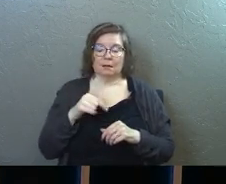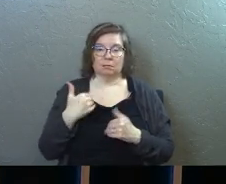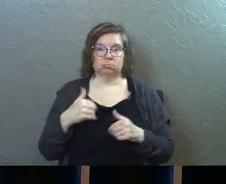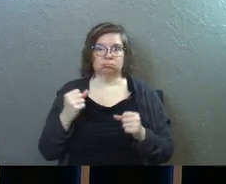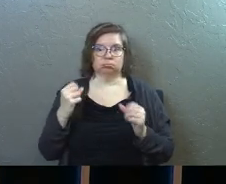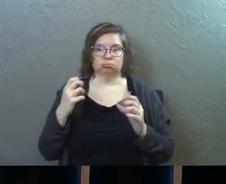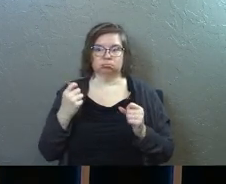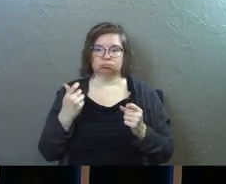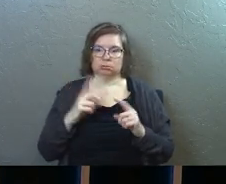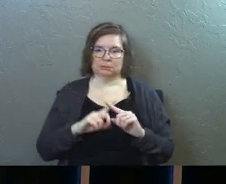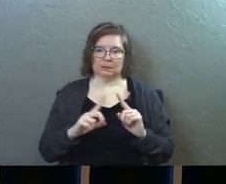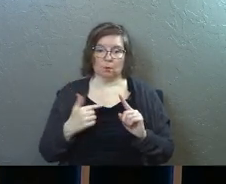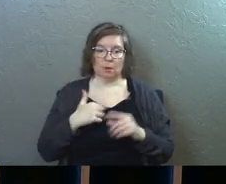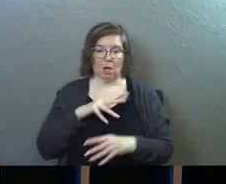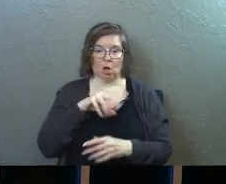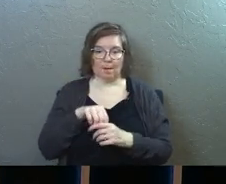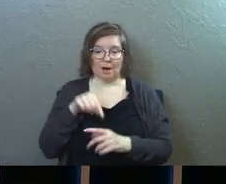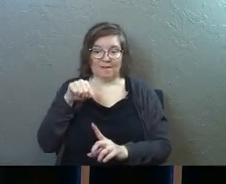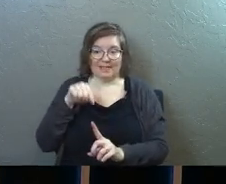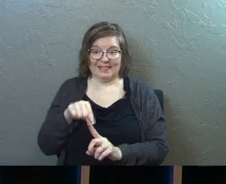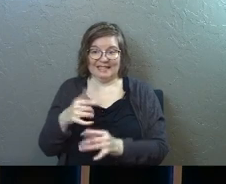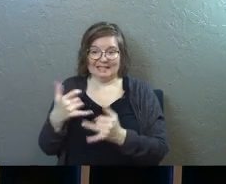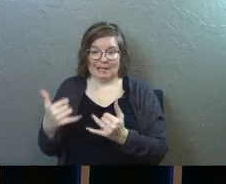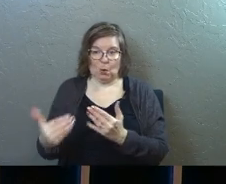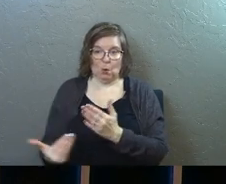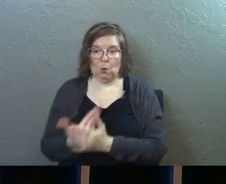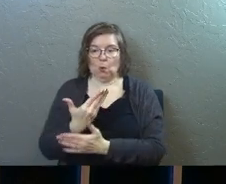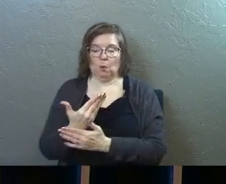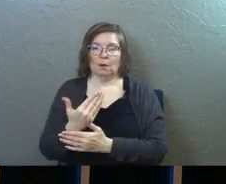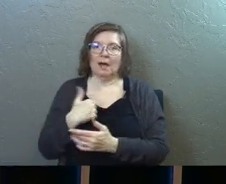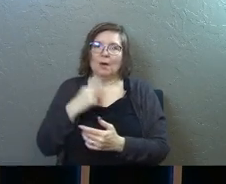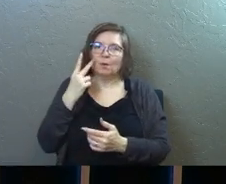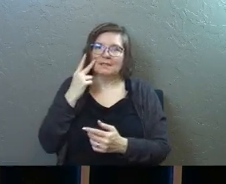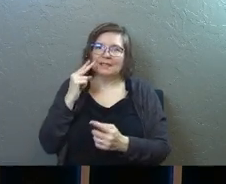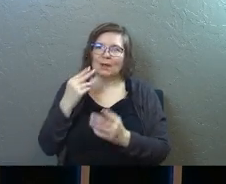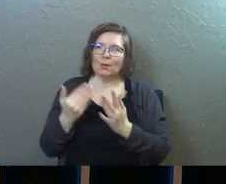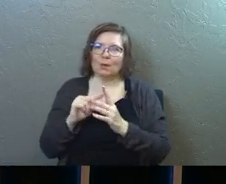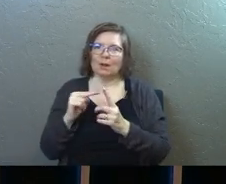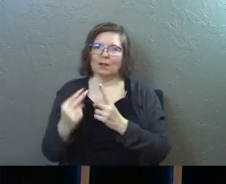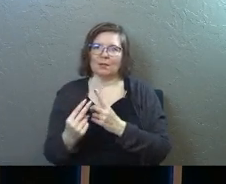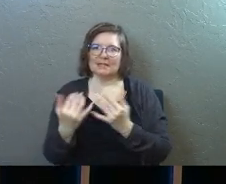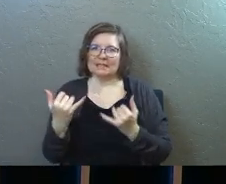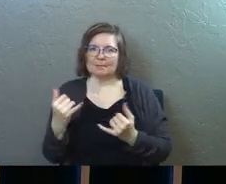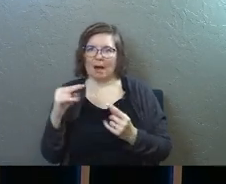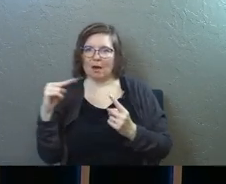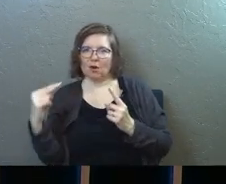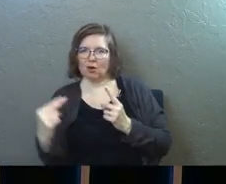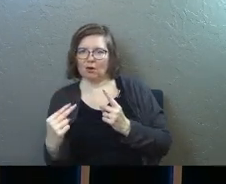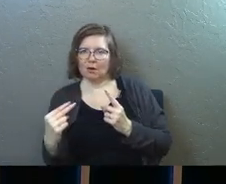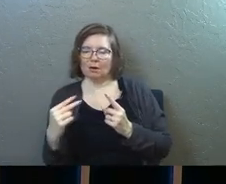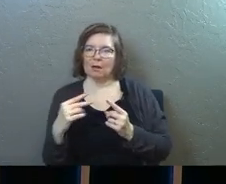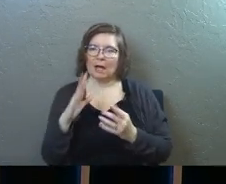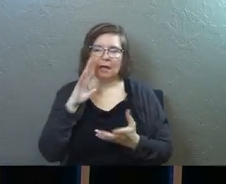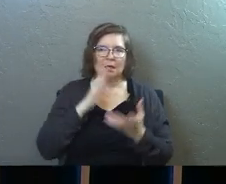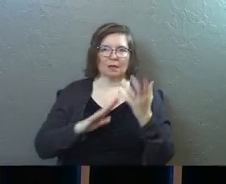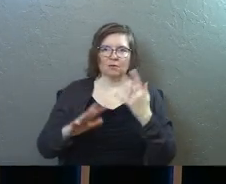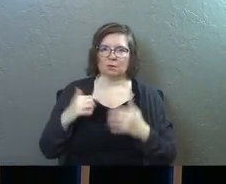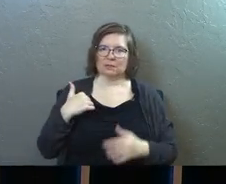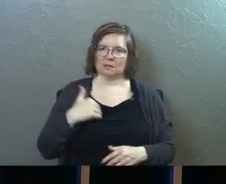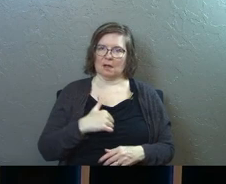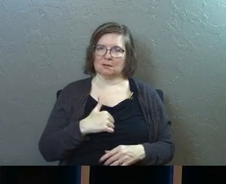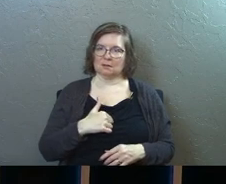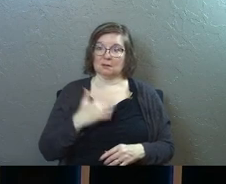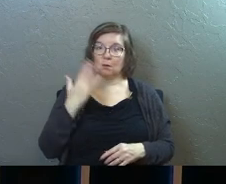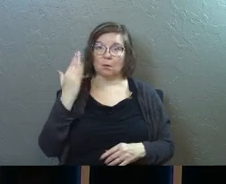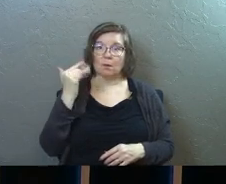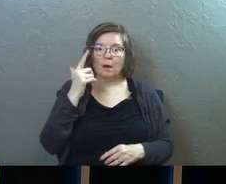so massively different. We're a part of this now. And again, we see it through this kind of modern lens and it confuses us